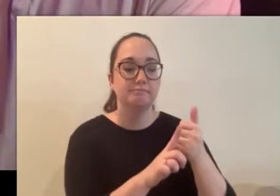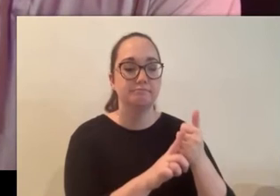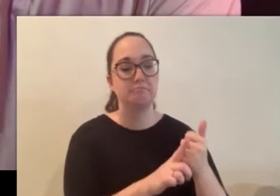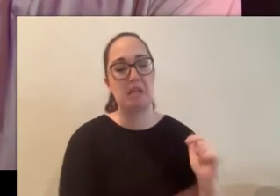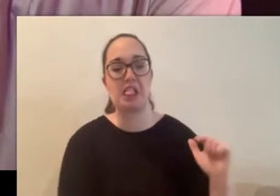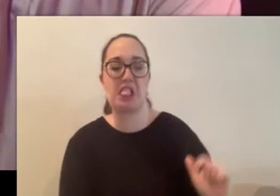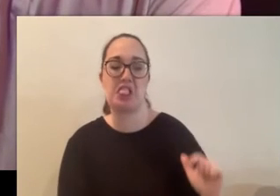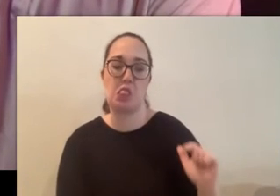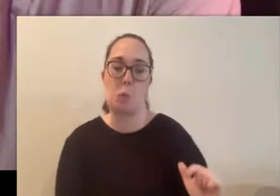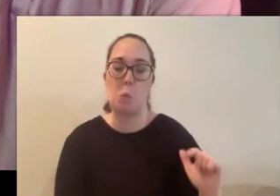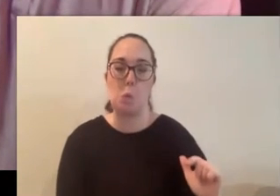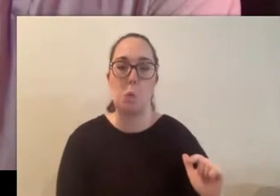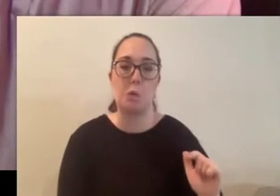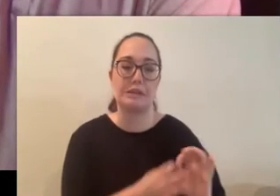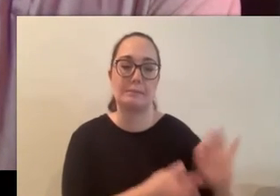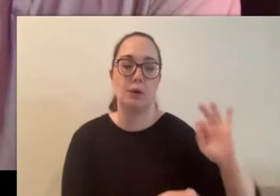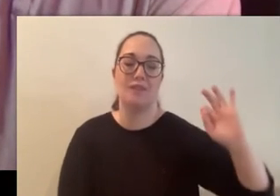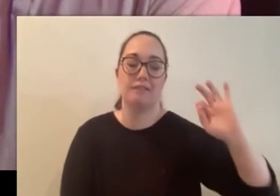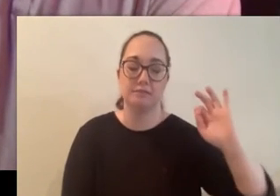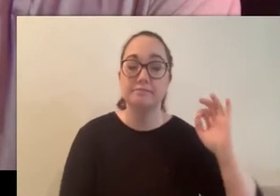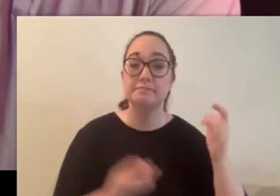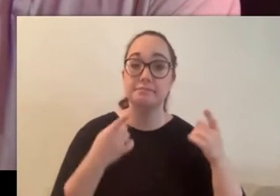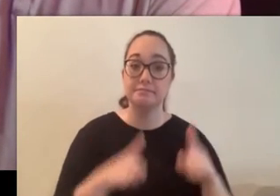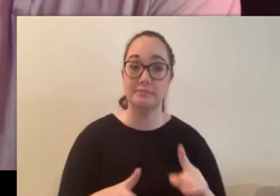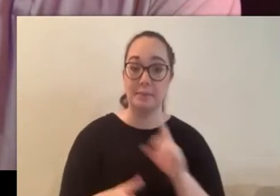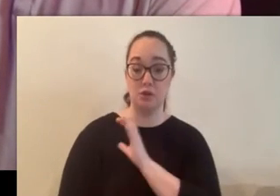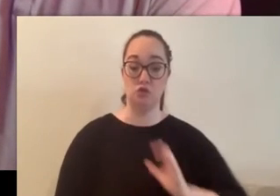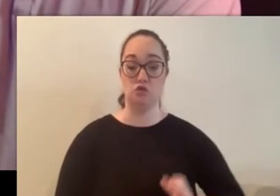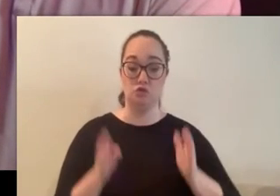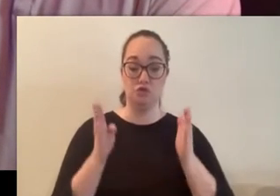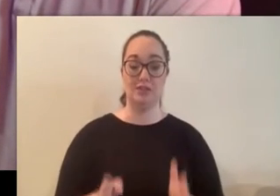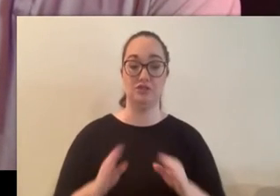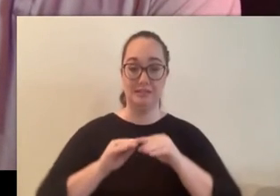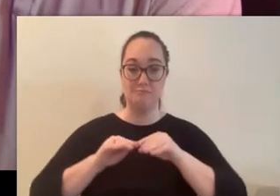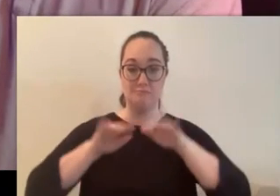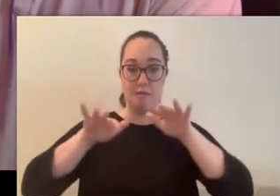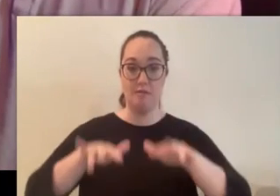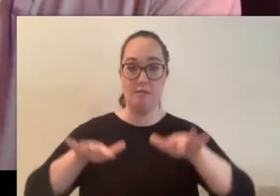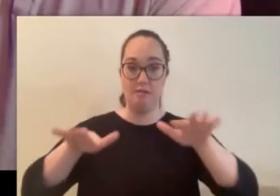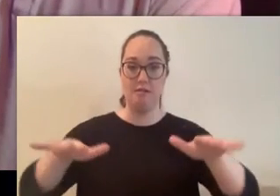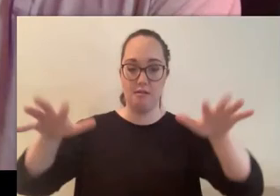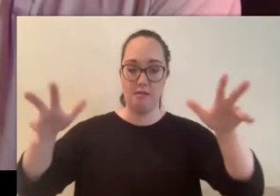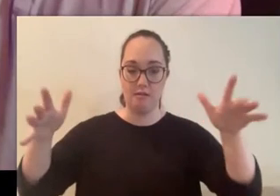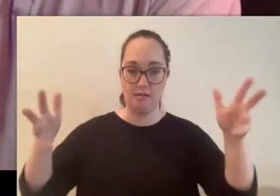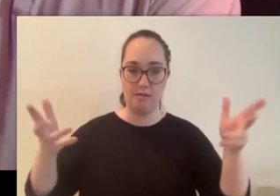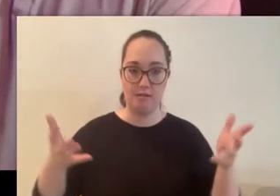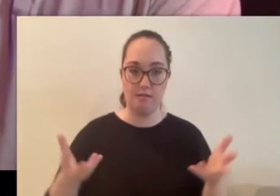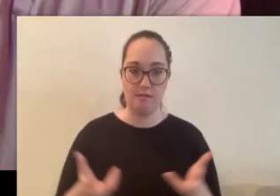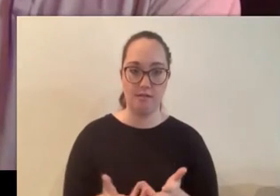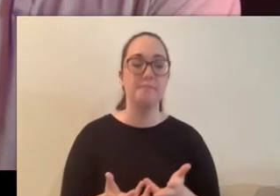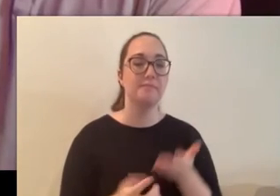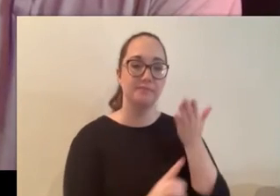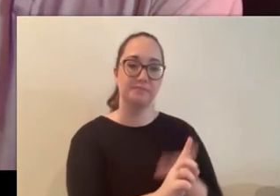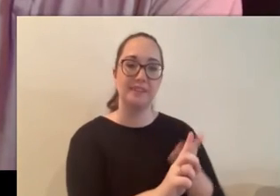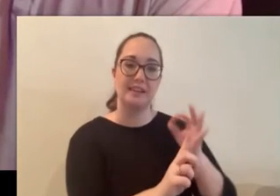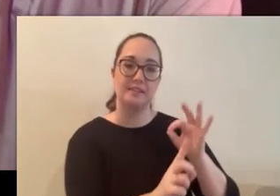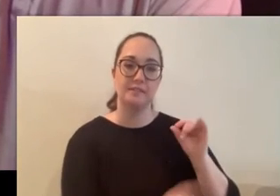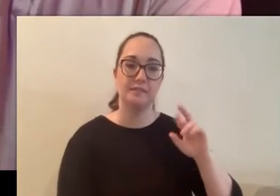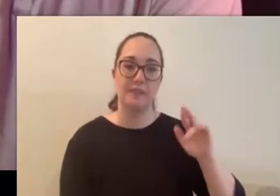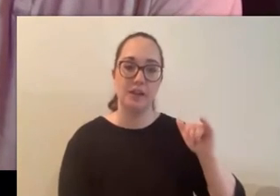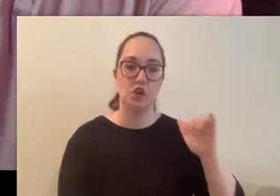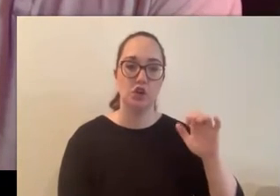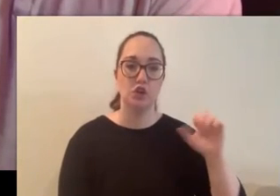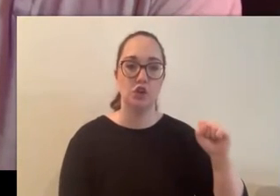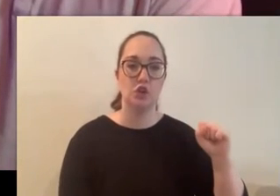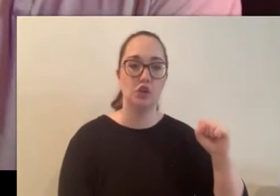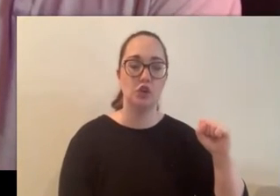deities as christianity spread these beings were demoted to either being a race that lived parallel to humans or